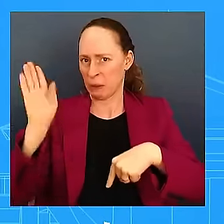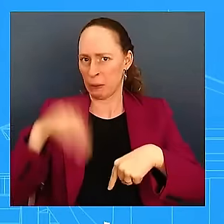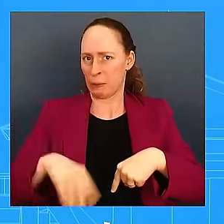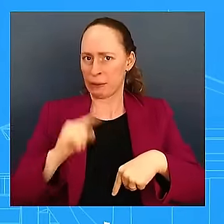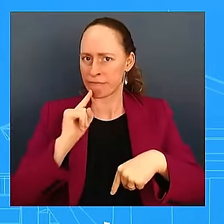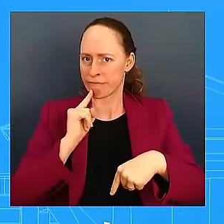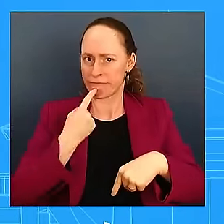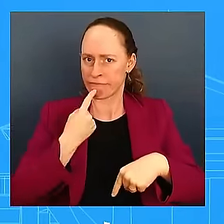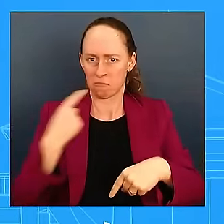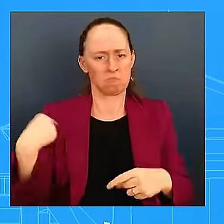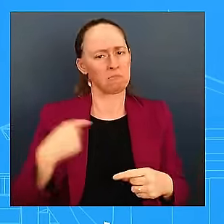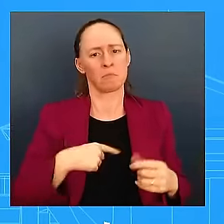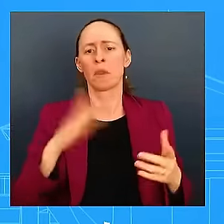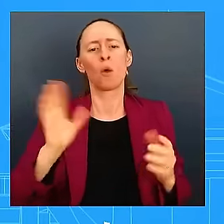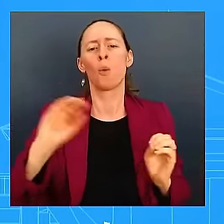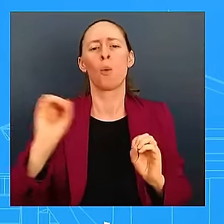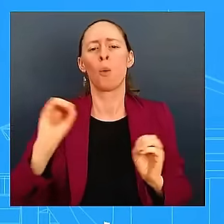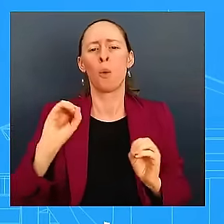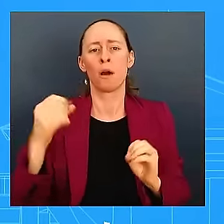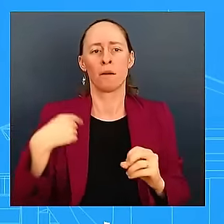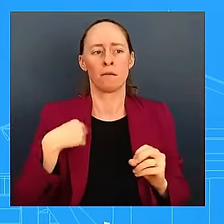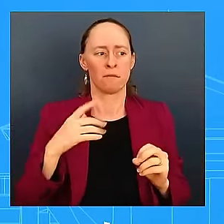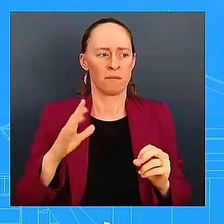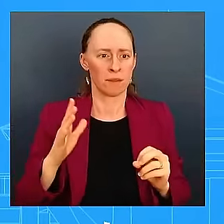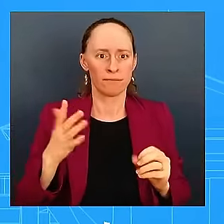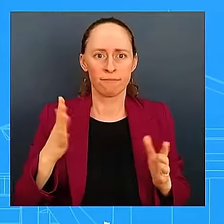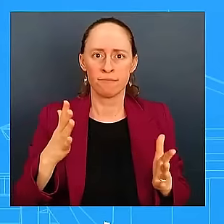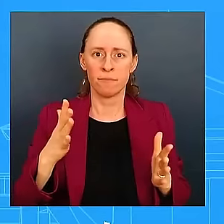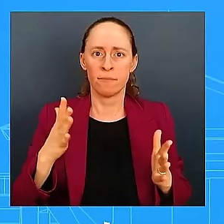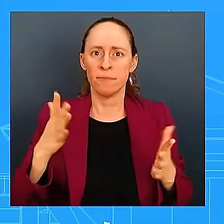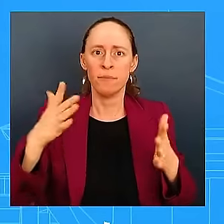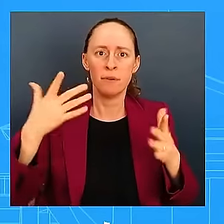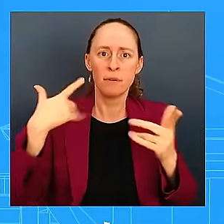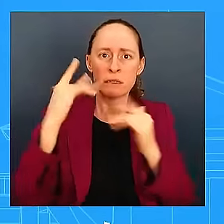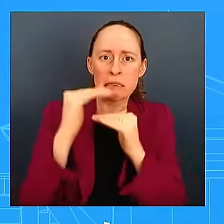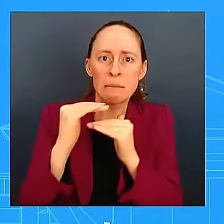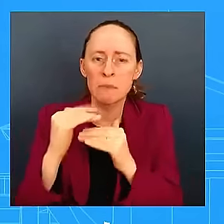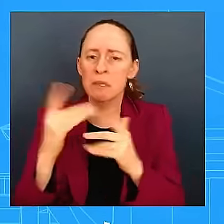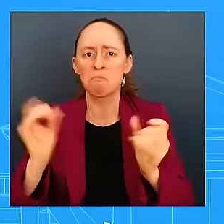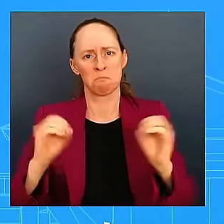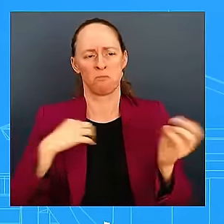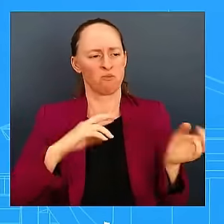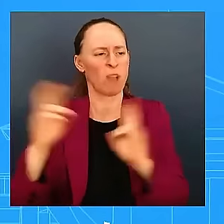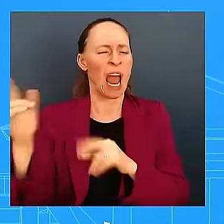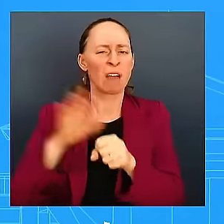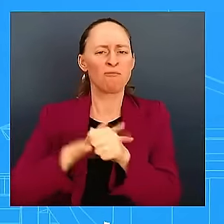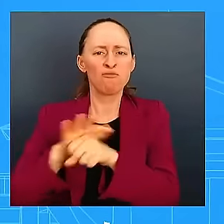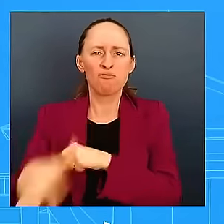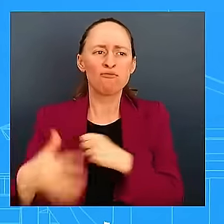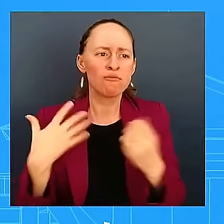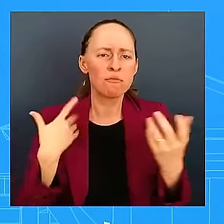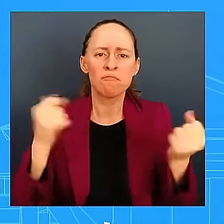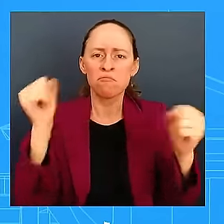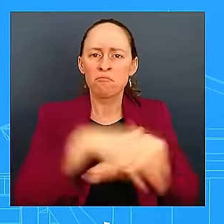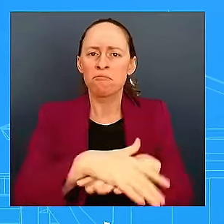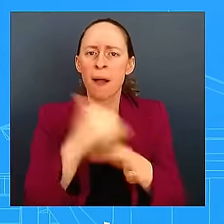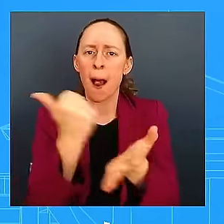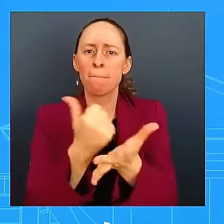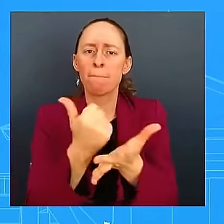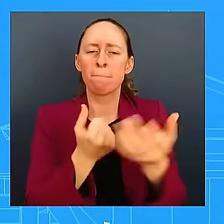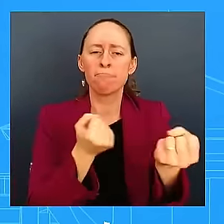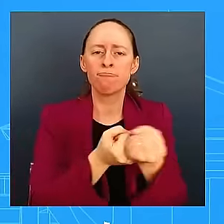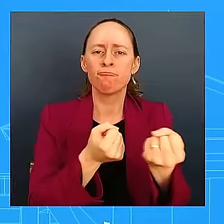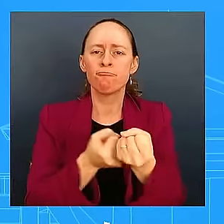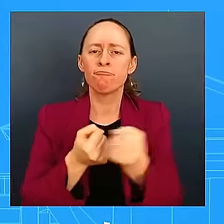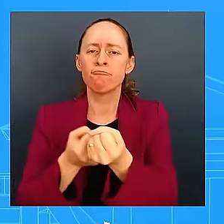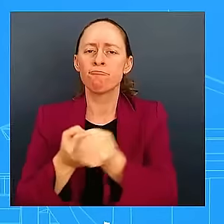to support the response for this disaster. As we continue to go through the recovery, though, for all of these disasters, that also takes personnel. And